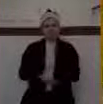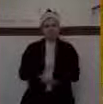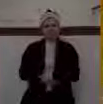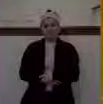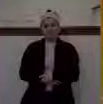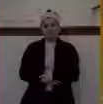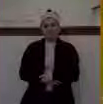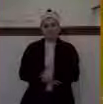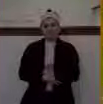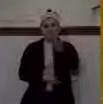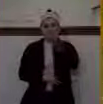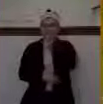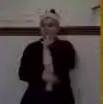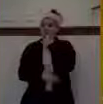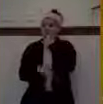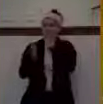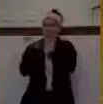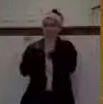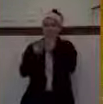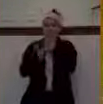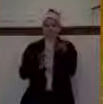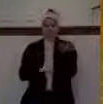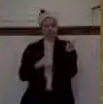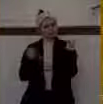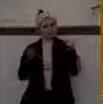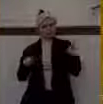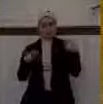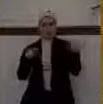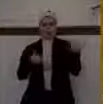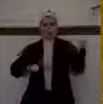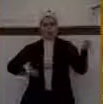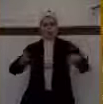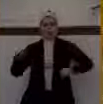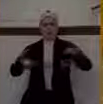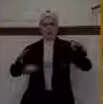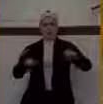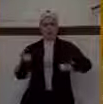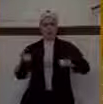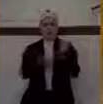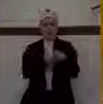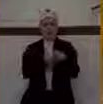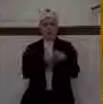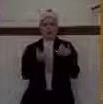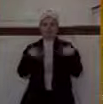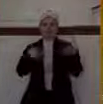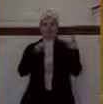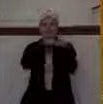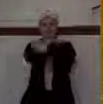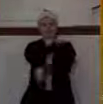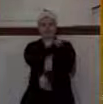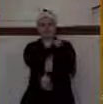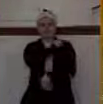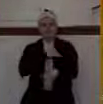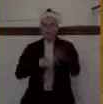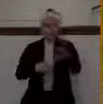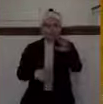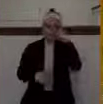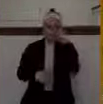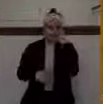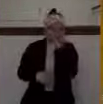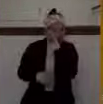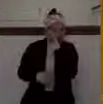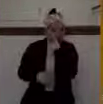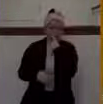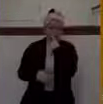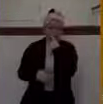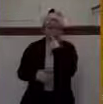so it's no accident that Jesus says, you know, you can boast about your money, but really you're poor. You can boast about your eye salve, but really